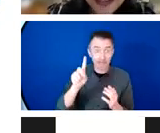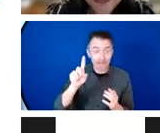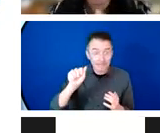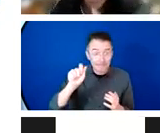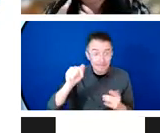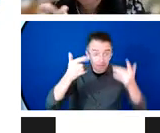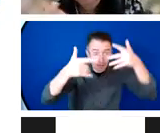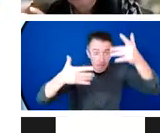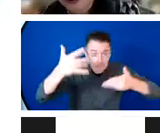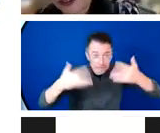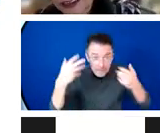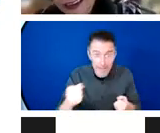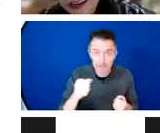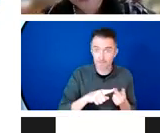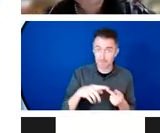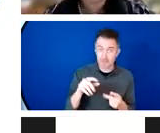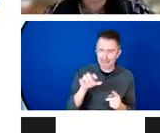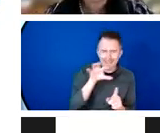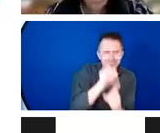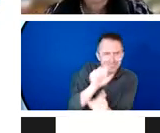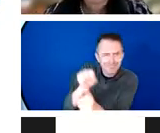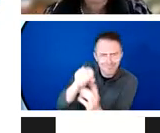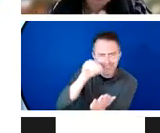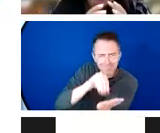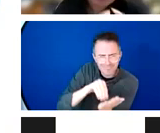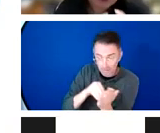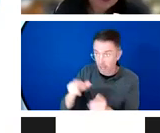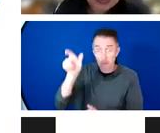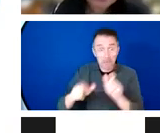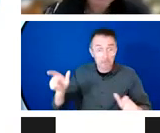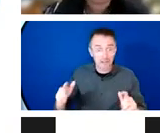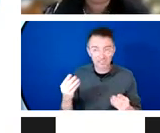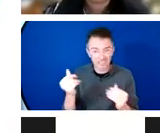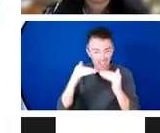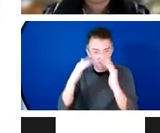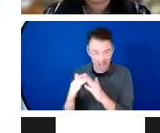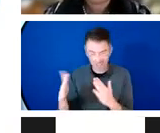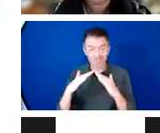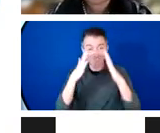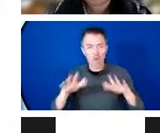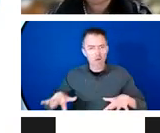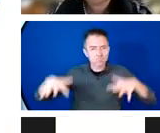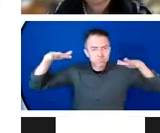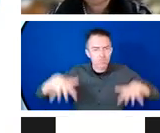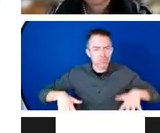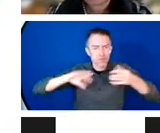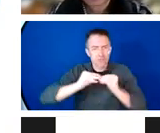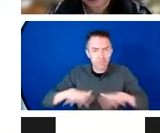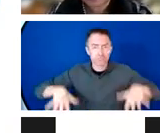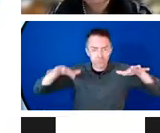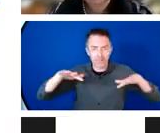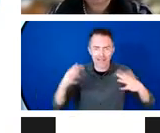plane does she know where her nearest health facility is you know what is her vulnerability in that community